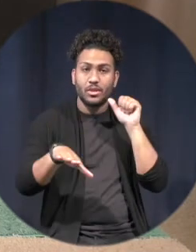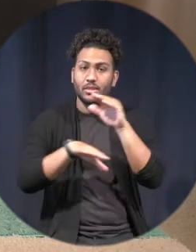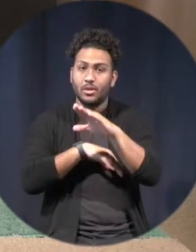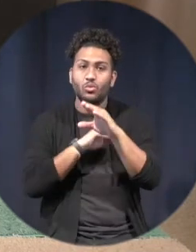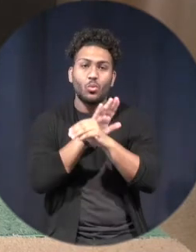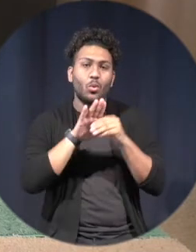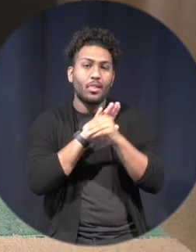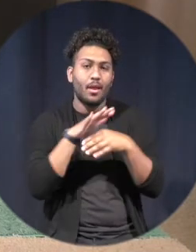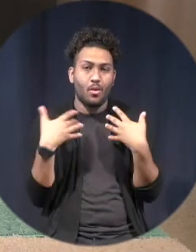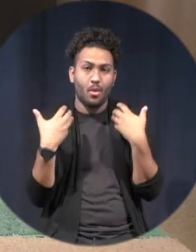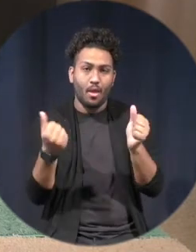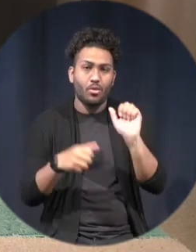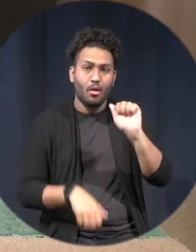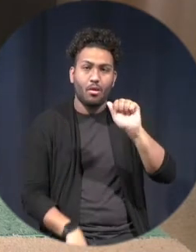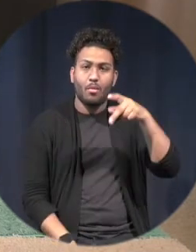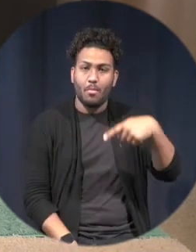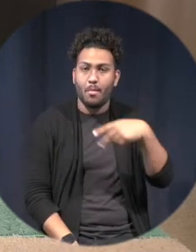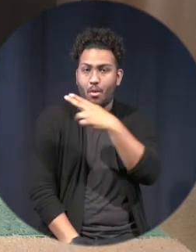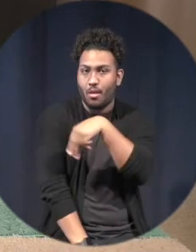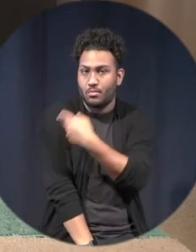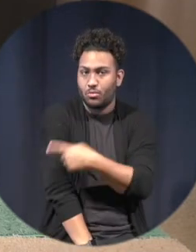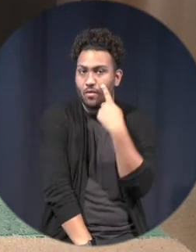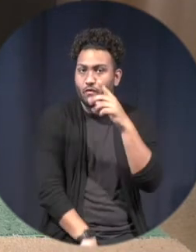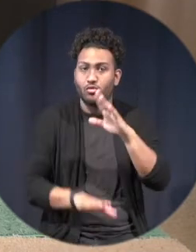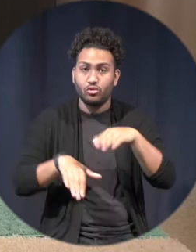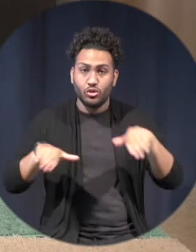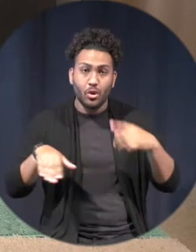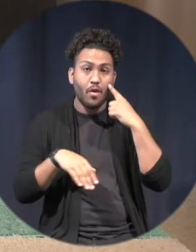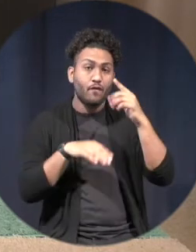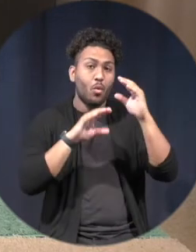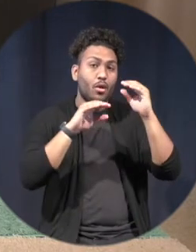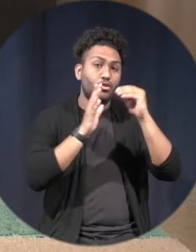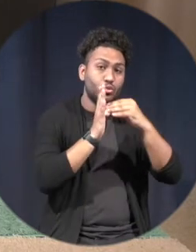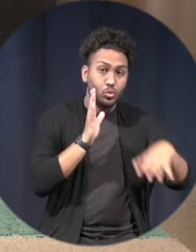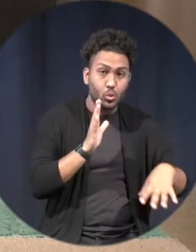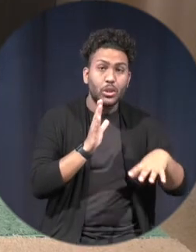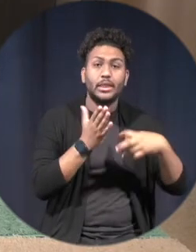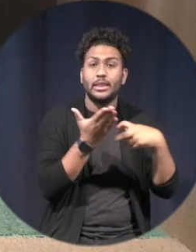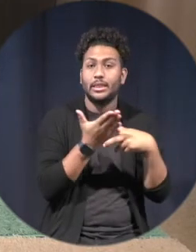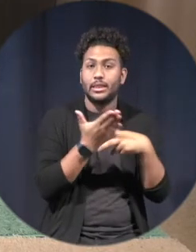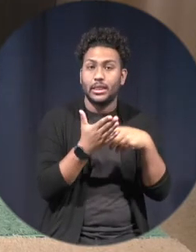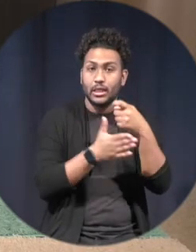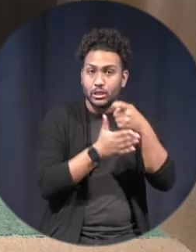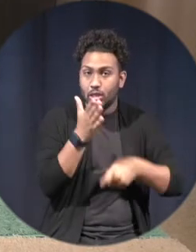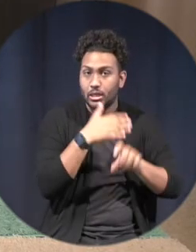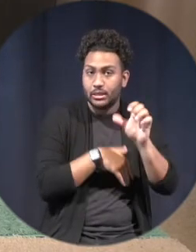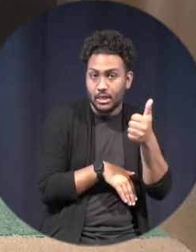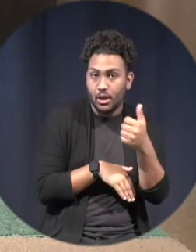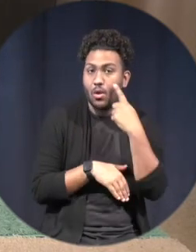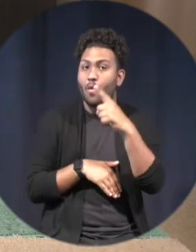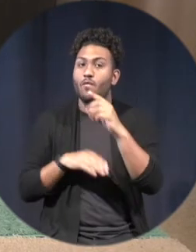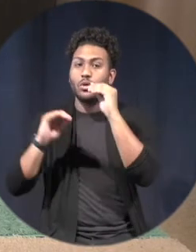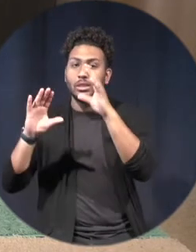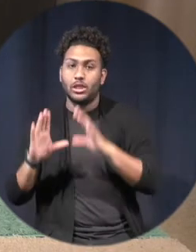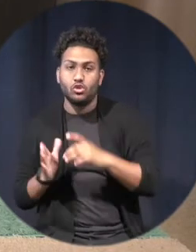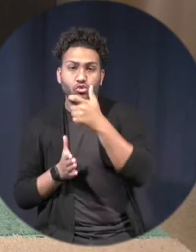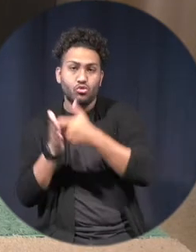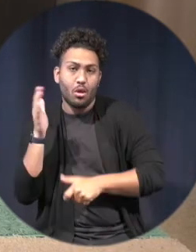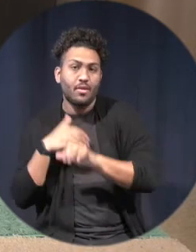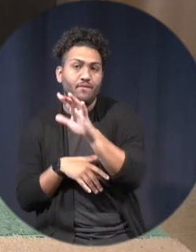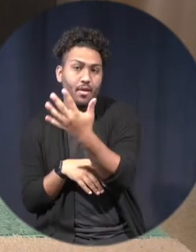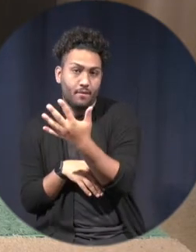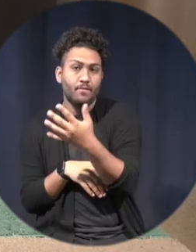Palmer Hospital for Children. Tickets are $10 for students and $5 for teachers. Tickets can be purchased at the link below.